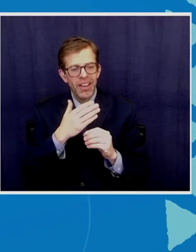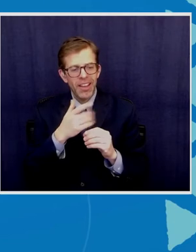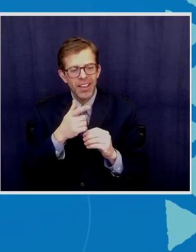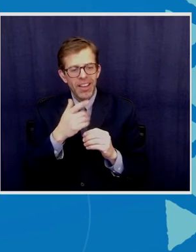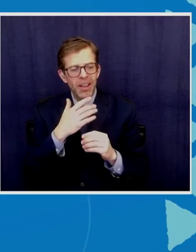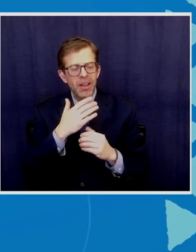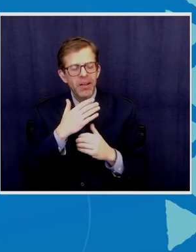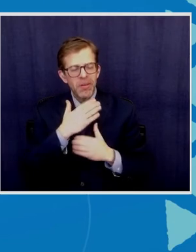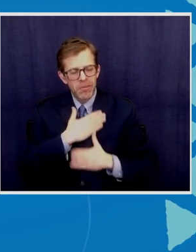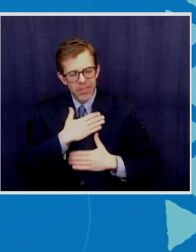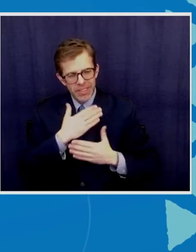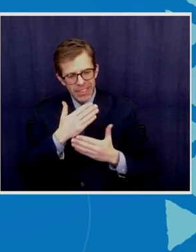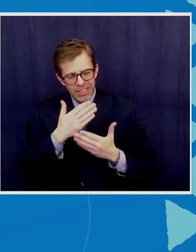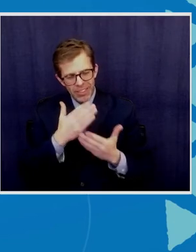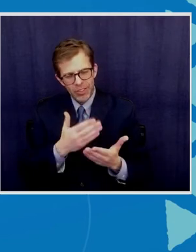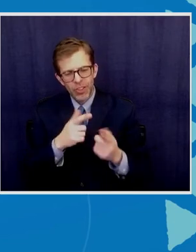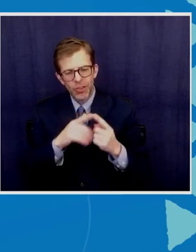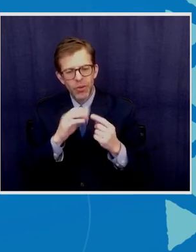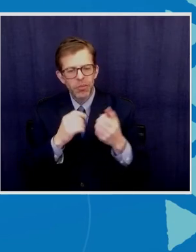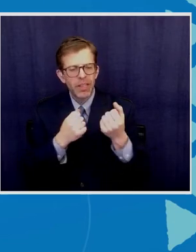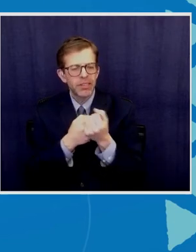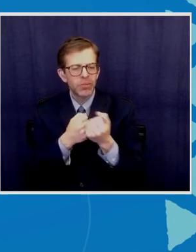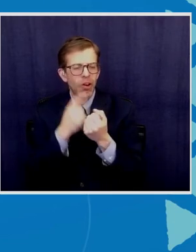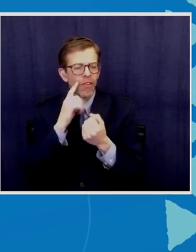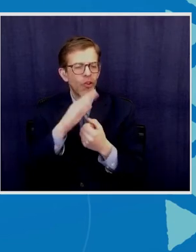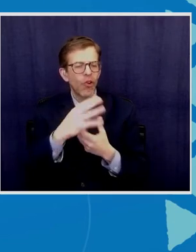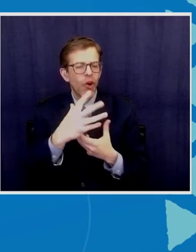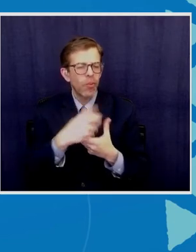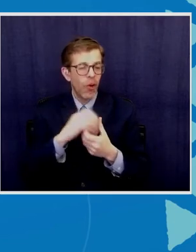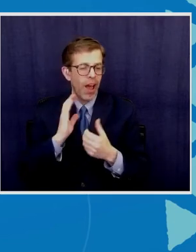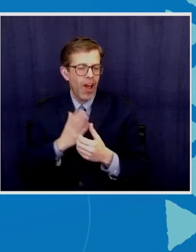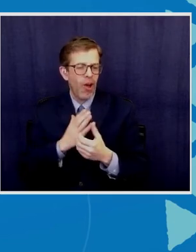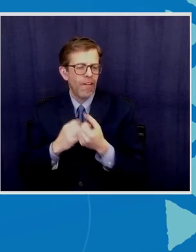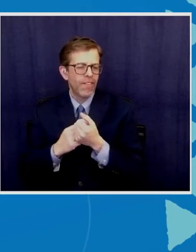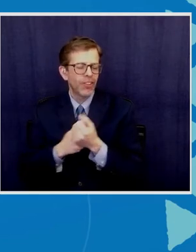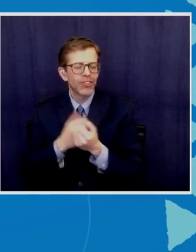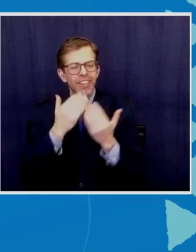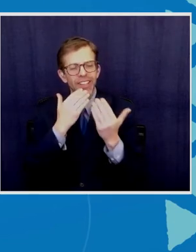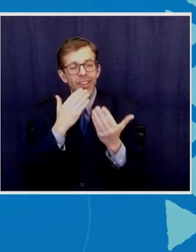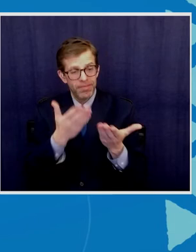to be a sponsor for your participation. David, please take a floor.